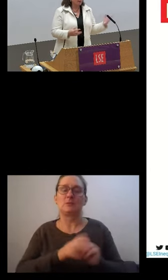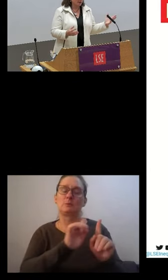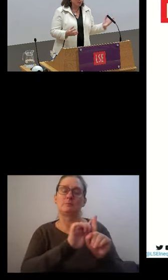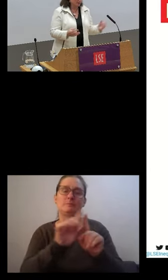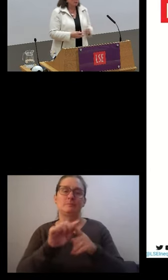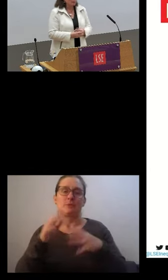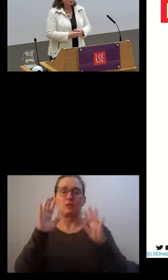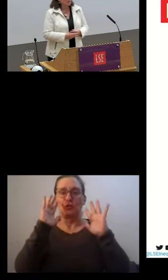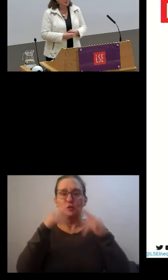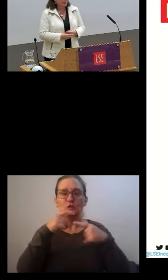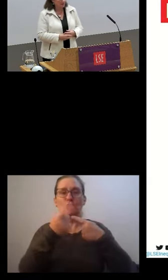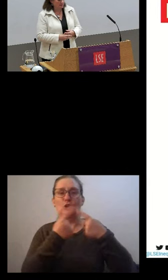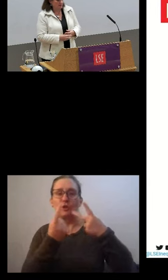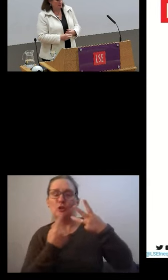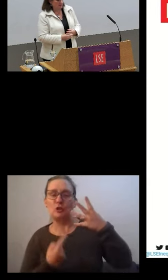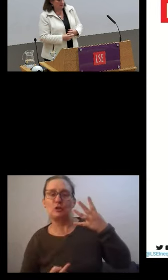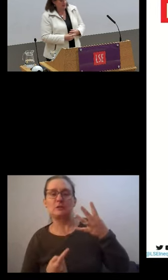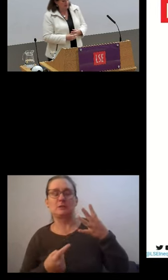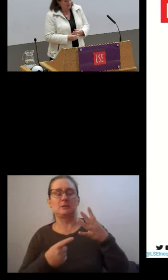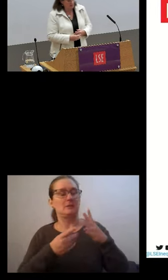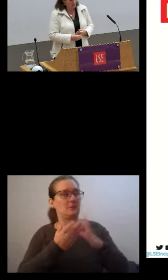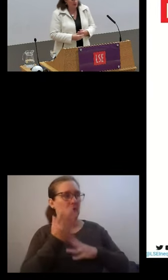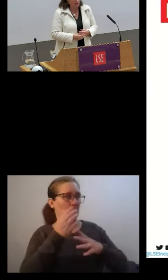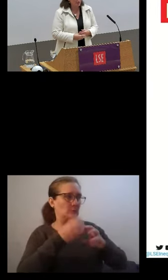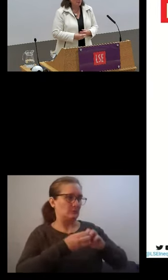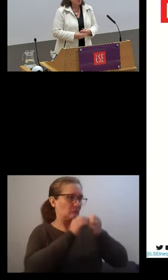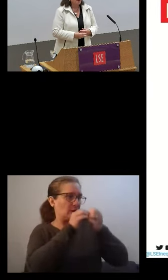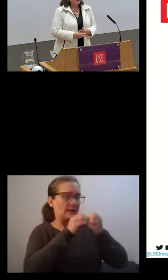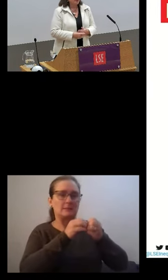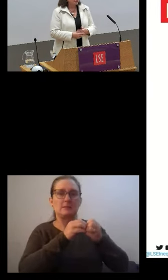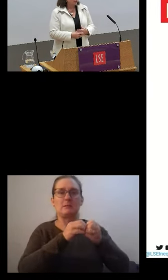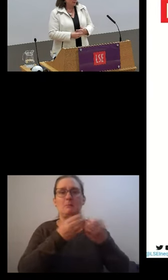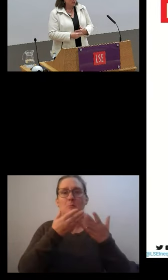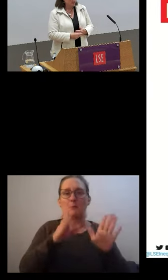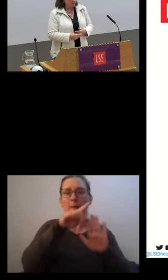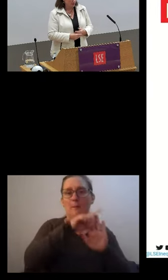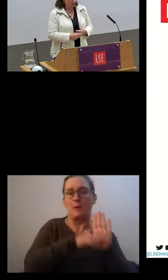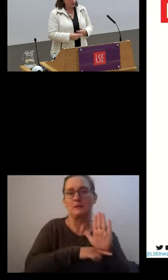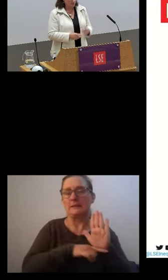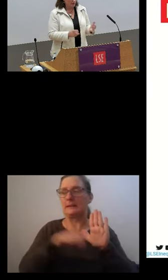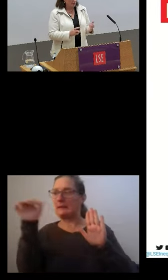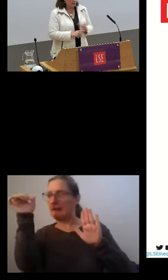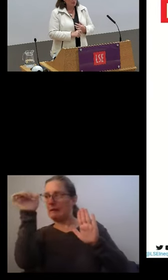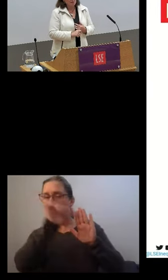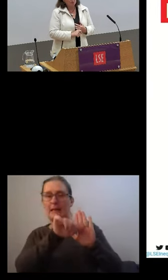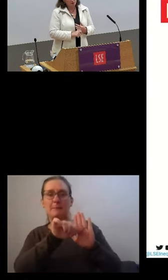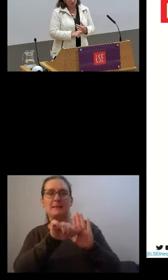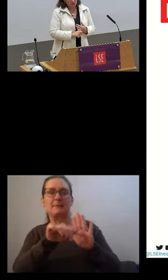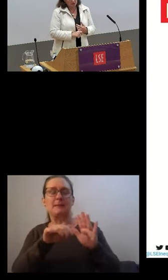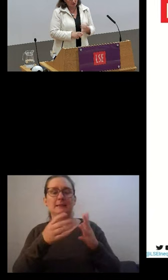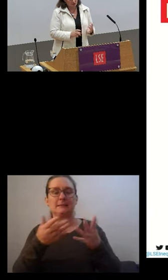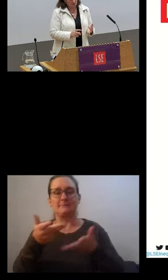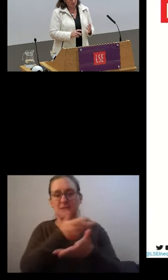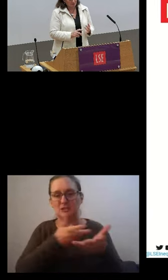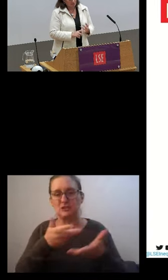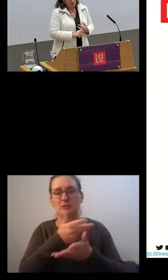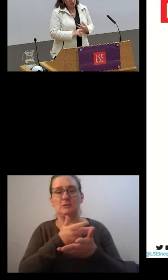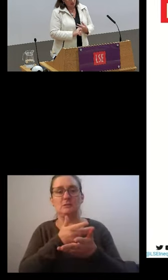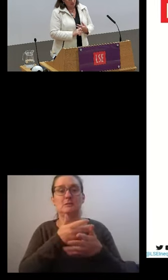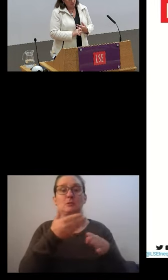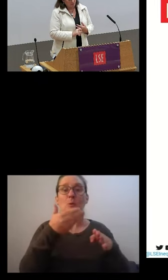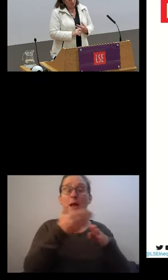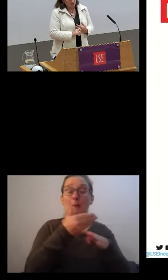in the public policy debate, in the academic debate, there are some repeated issues. So one is employment conditions,